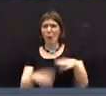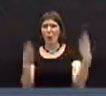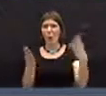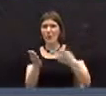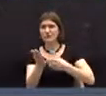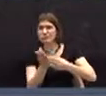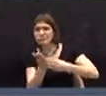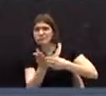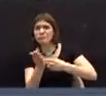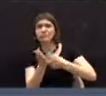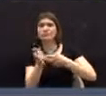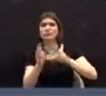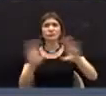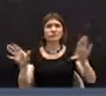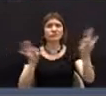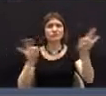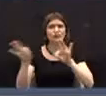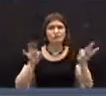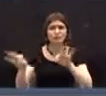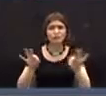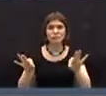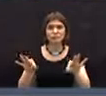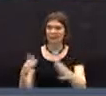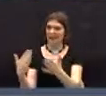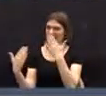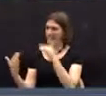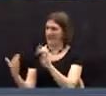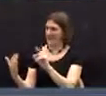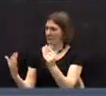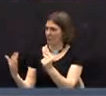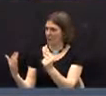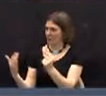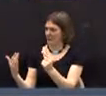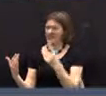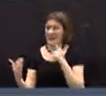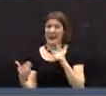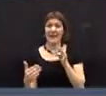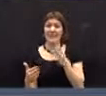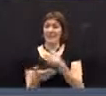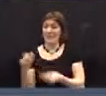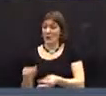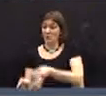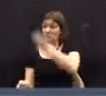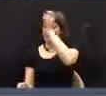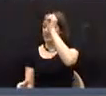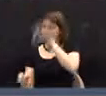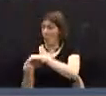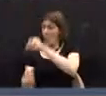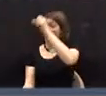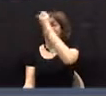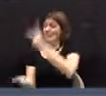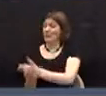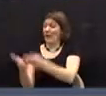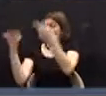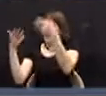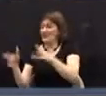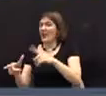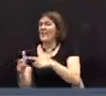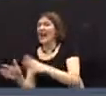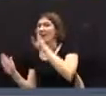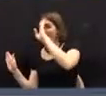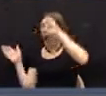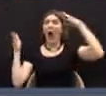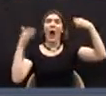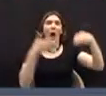and I thank Mr. Gartenstein, for saying that once we get through our budget decision, police fire